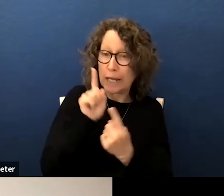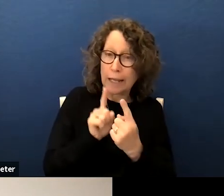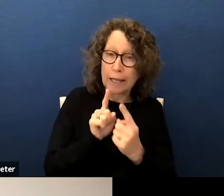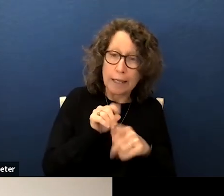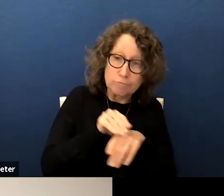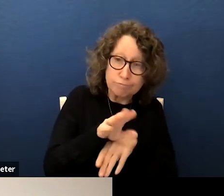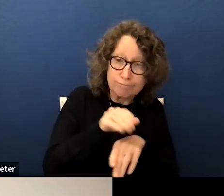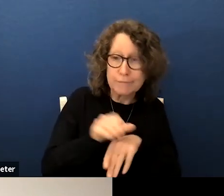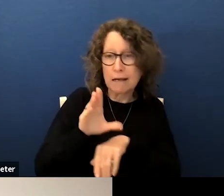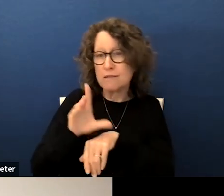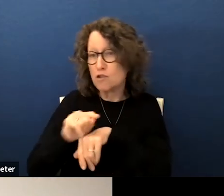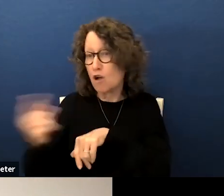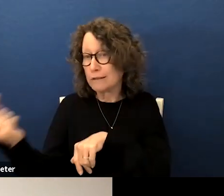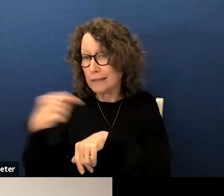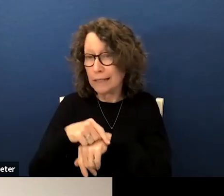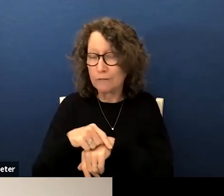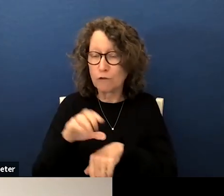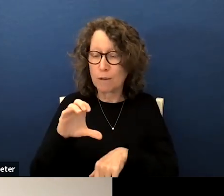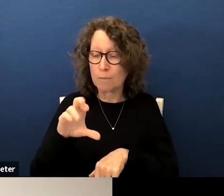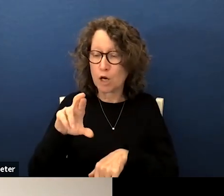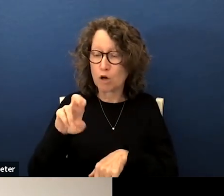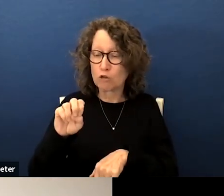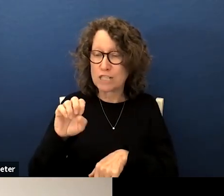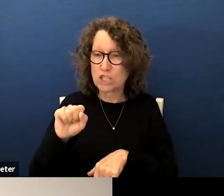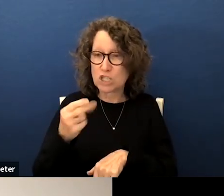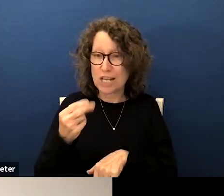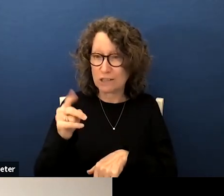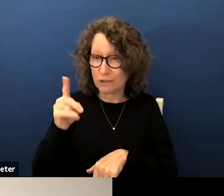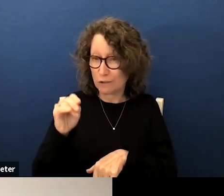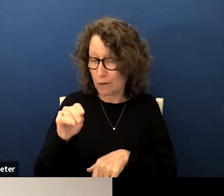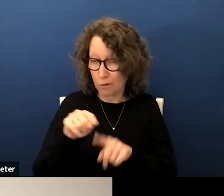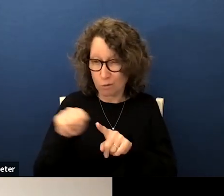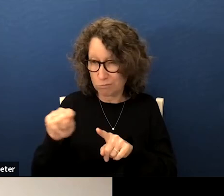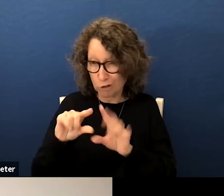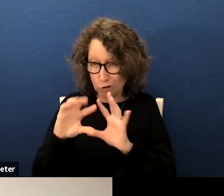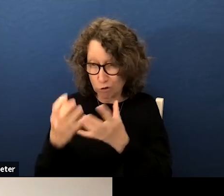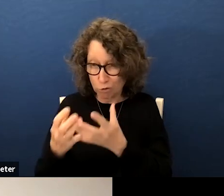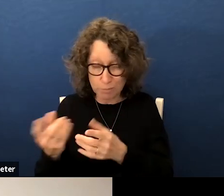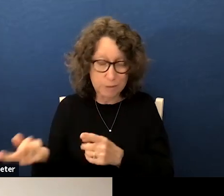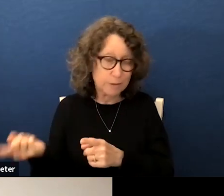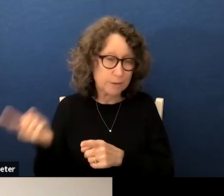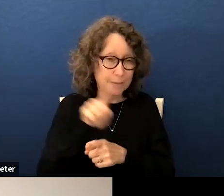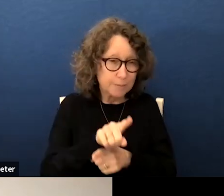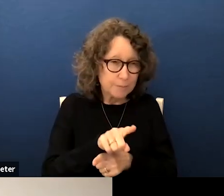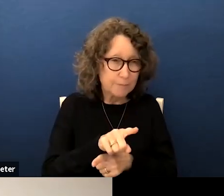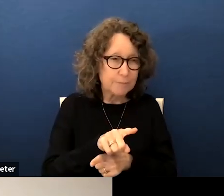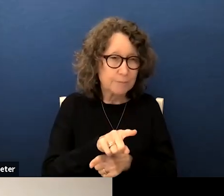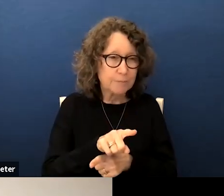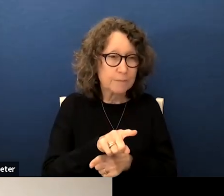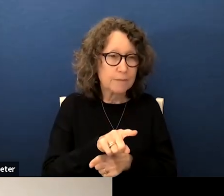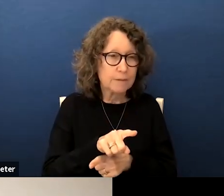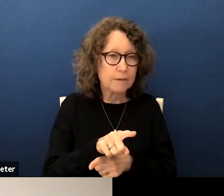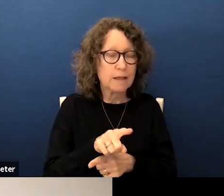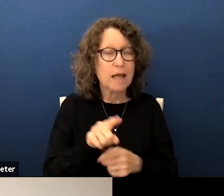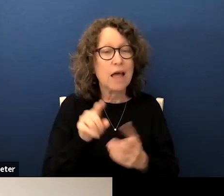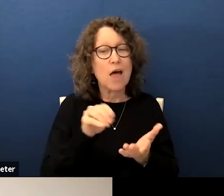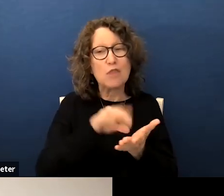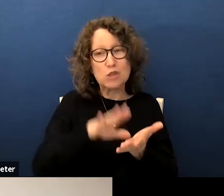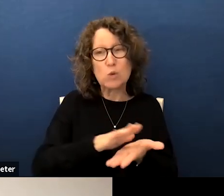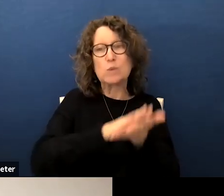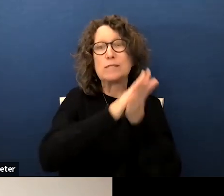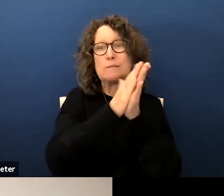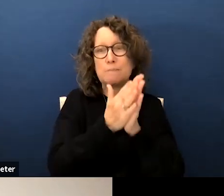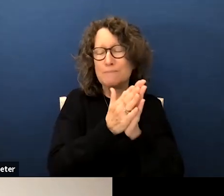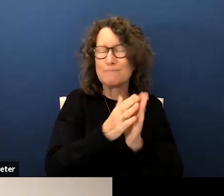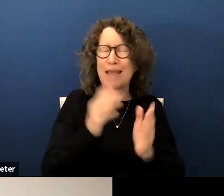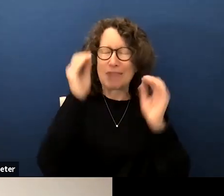consultants from crescendo ed group and the i call them the students because really the teachers are kind of the students